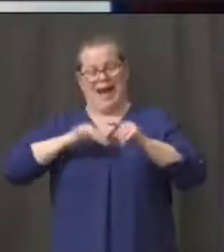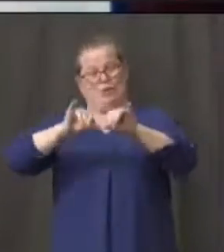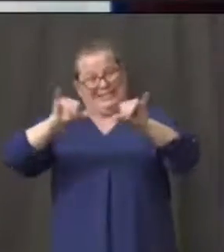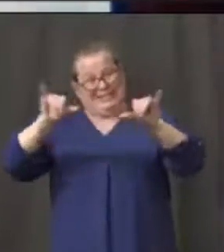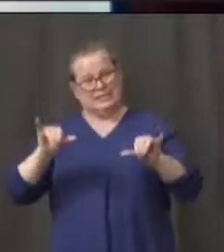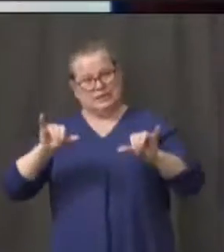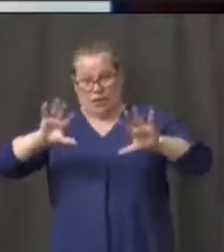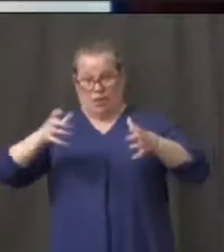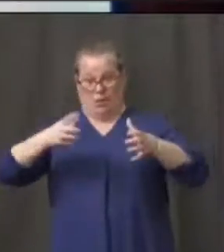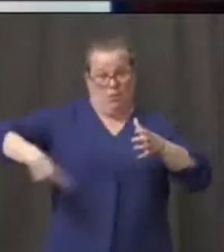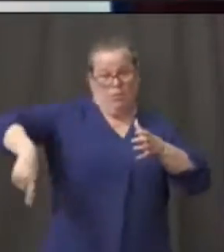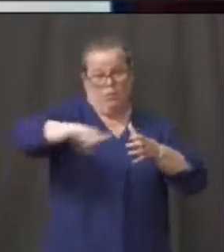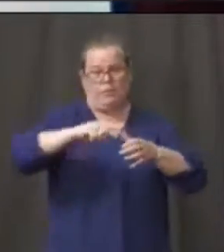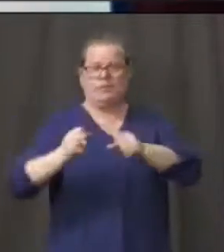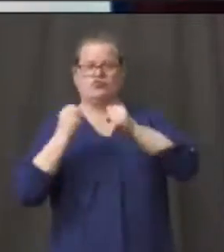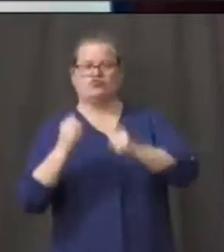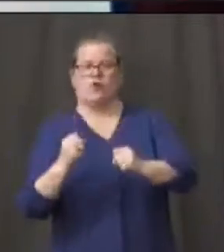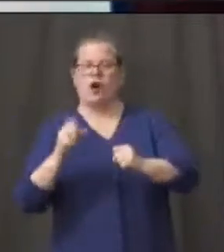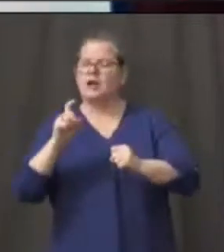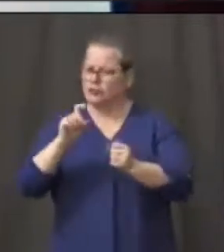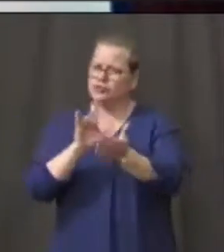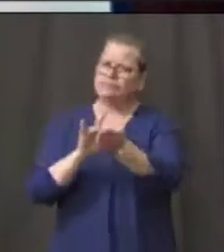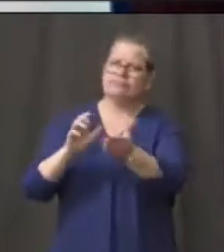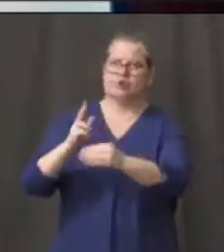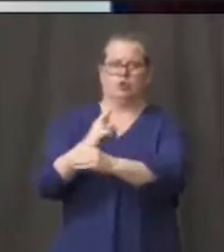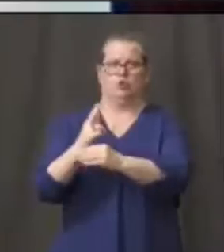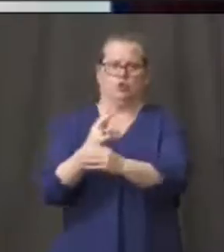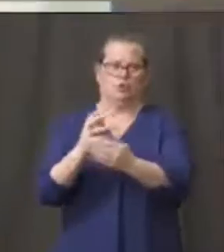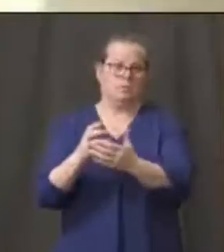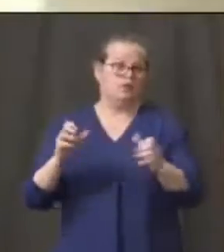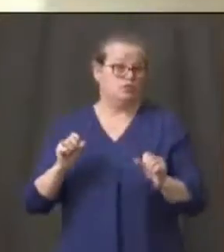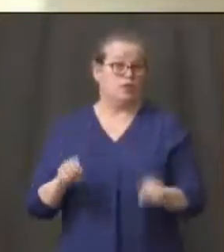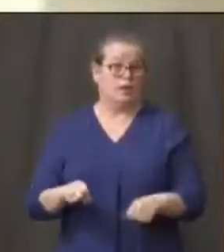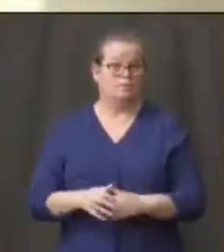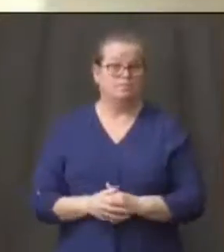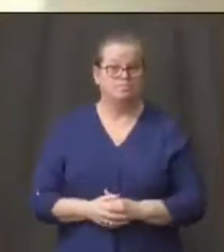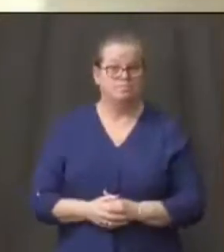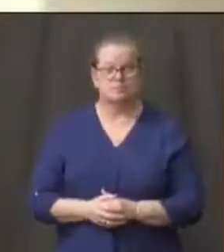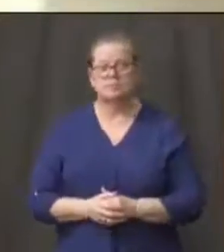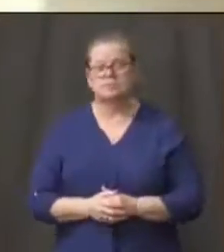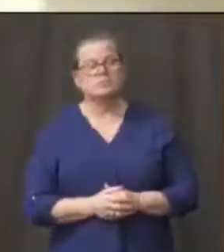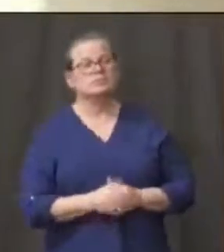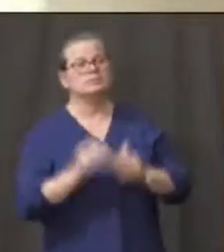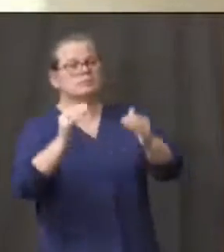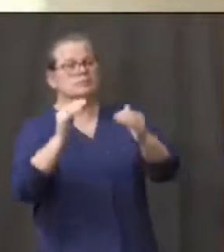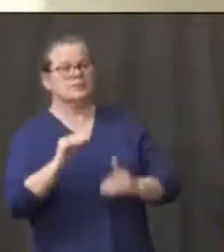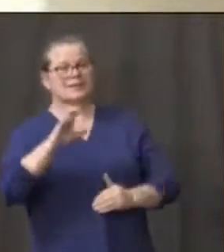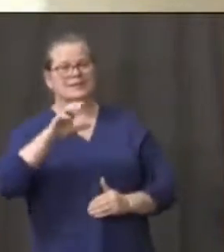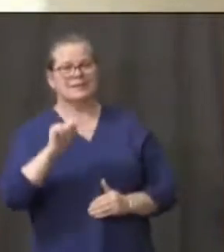sound and you should leverage it and use it. Move on to CT News Junkie.